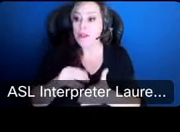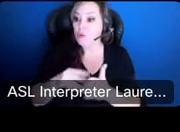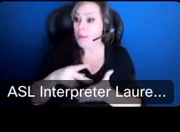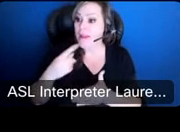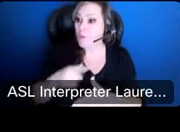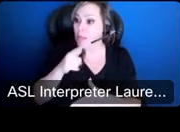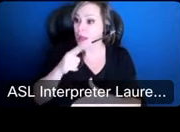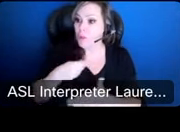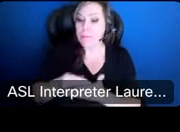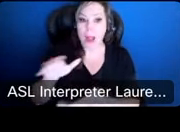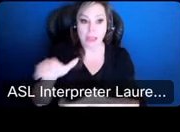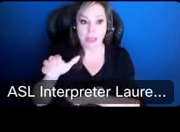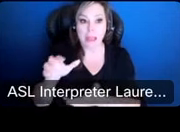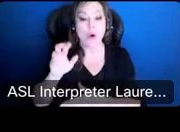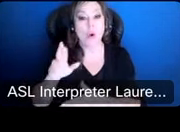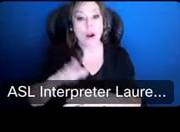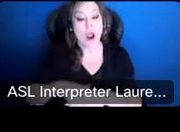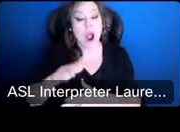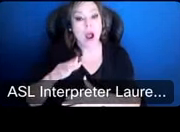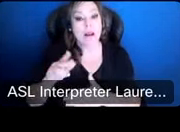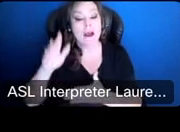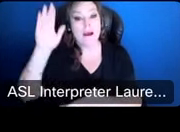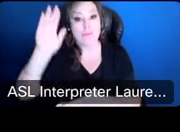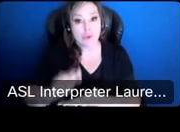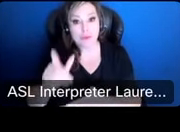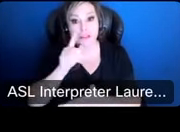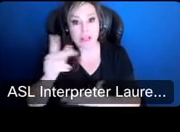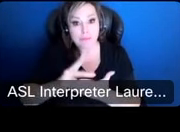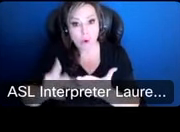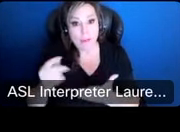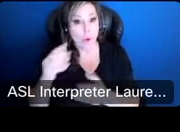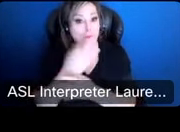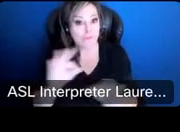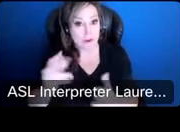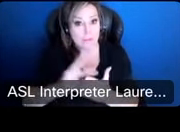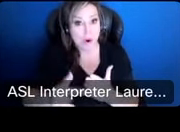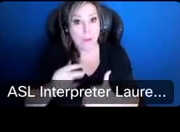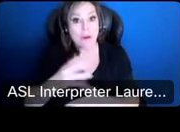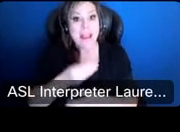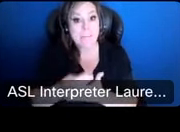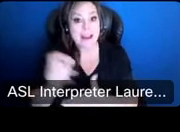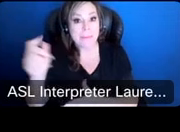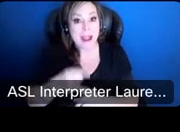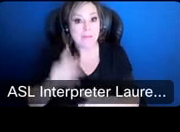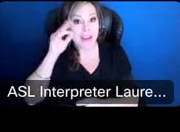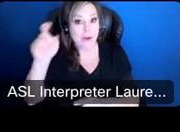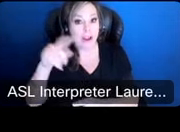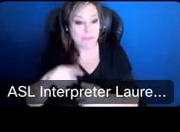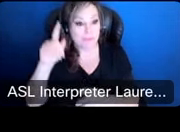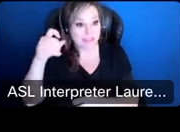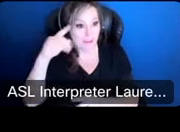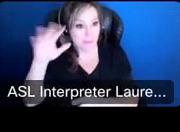or if they're on free and reduced lunch the federal government reimburses us for that cost it can only be used for school nutrition and nothing else